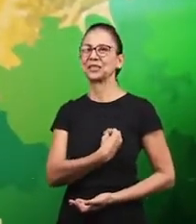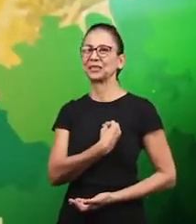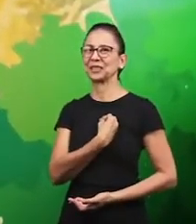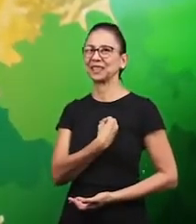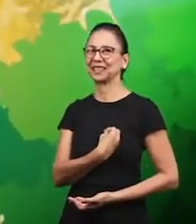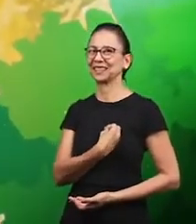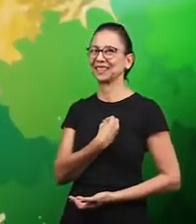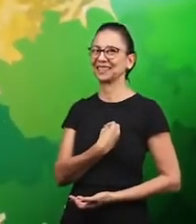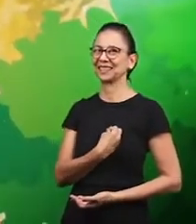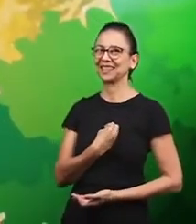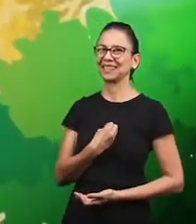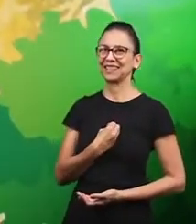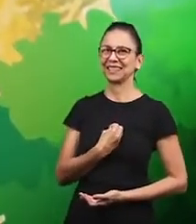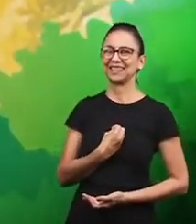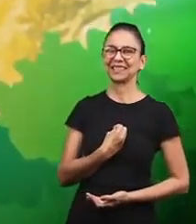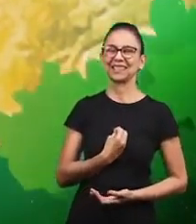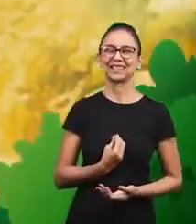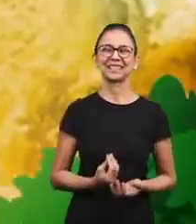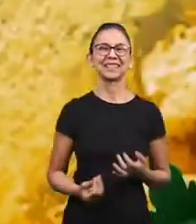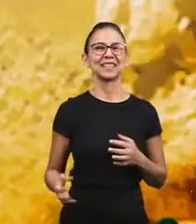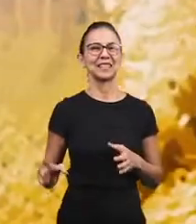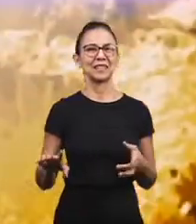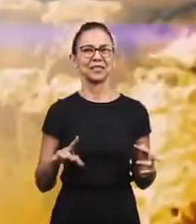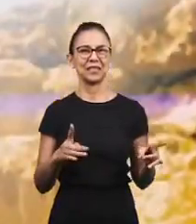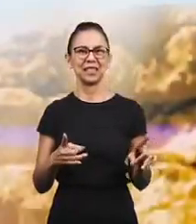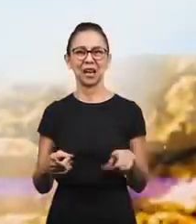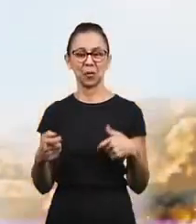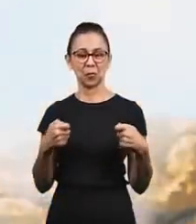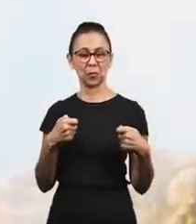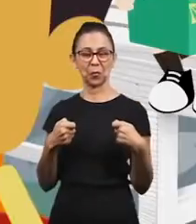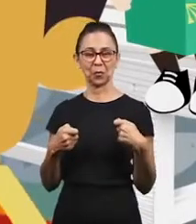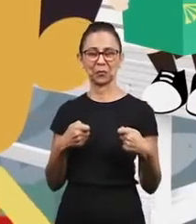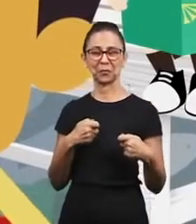he is alive and reigns in my life